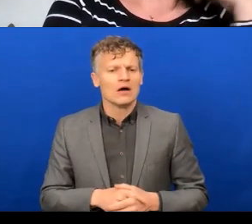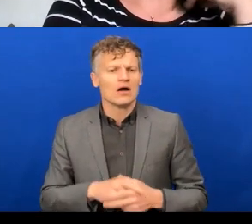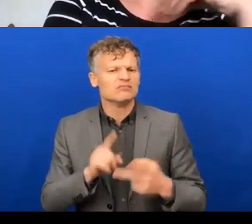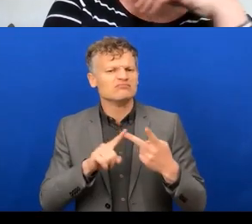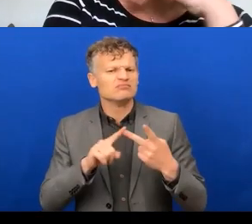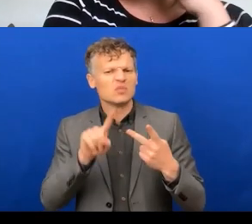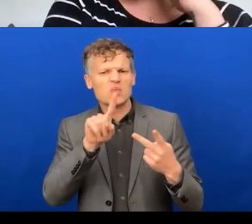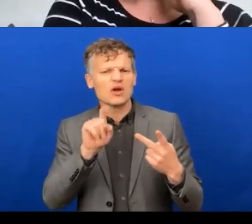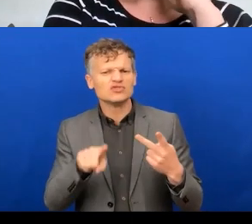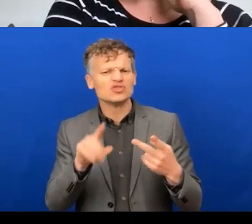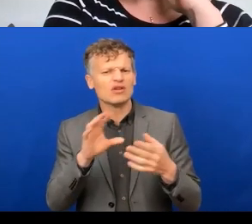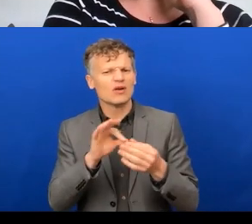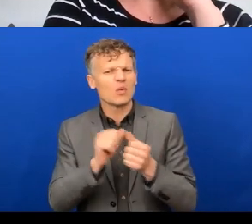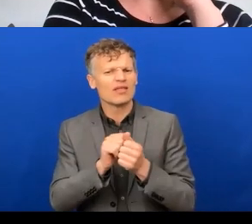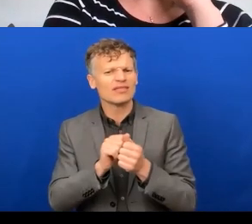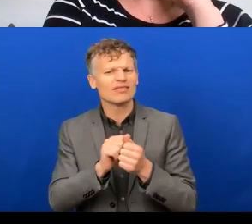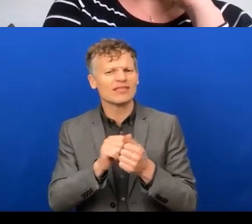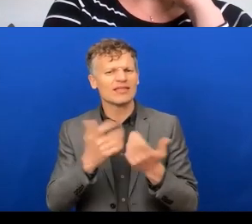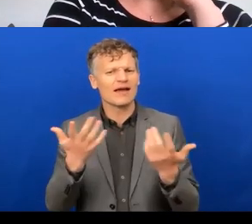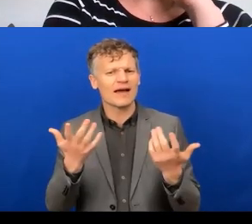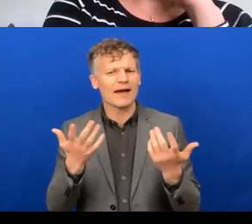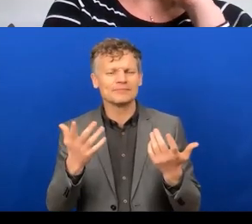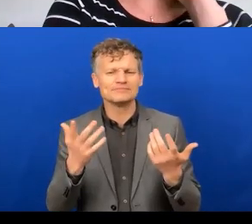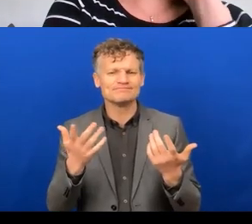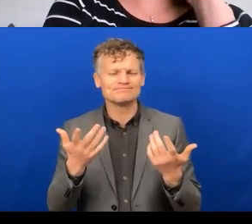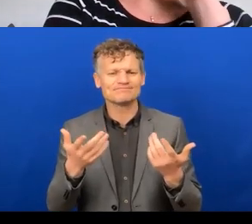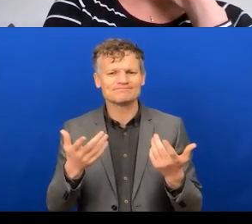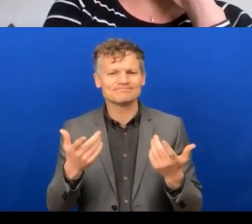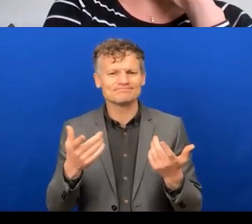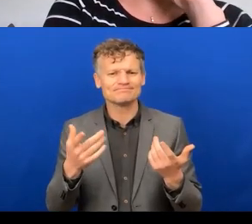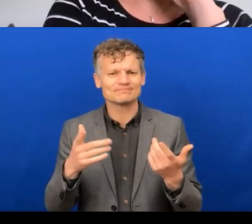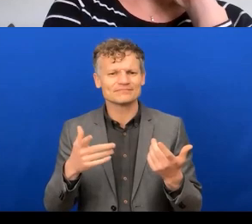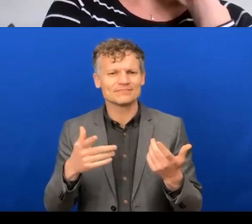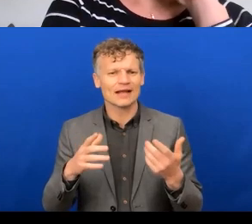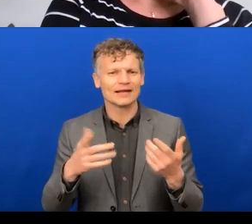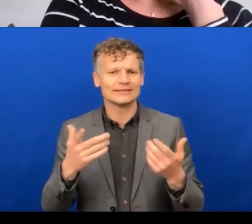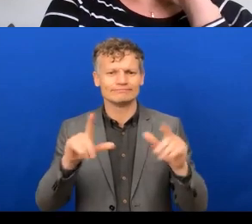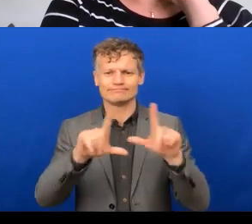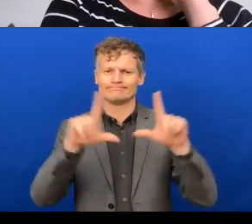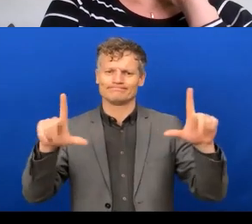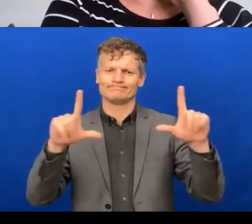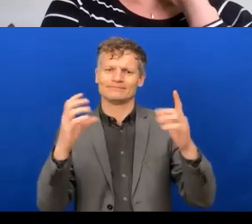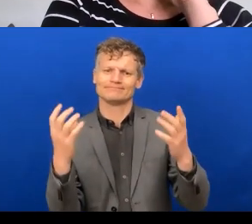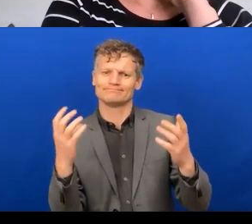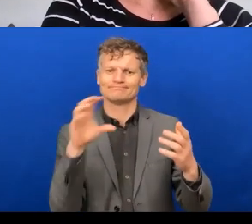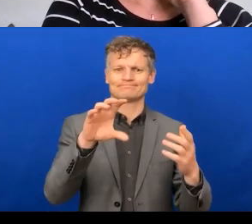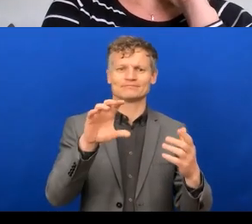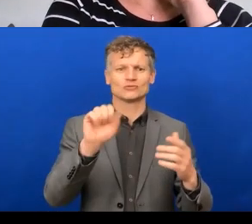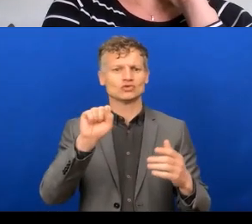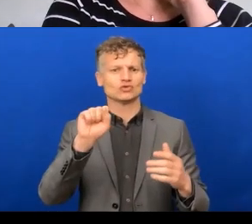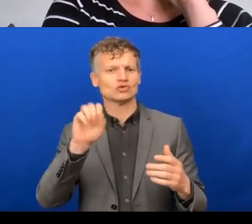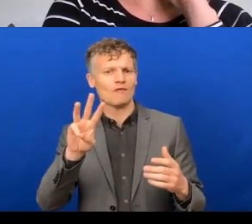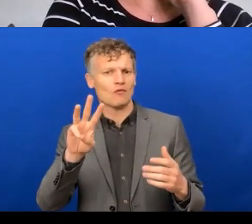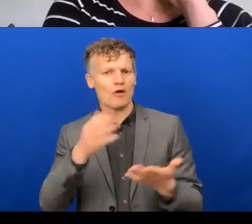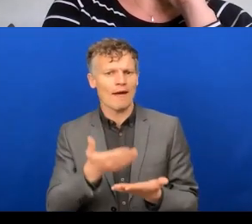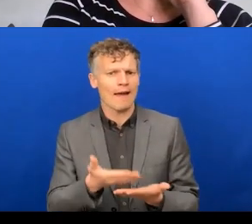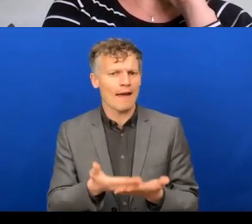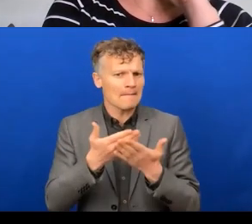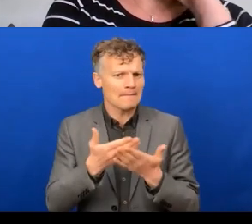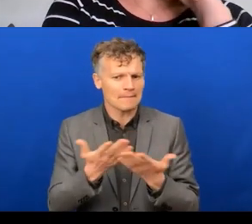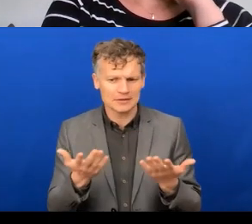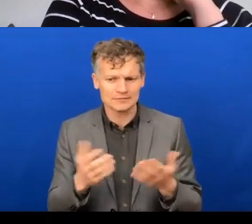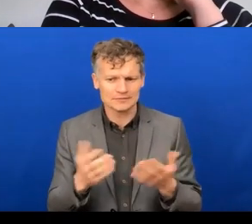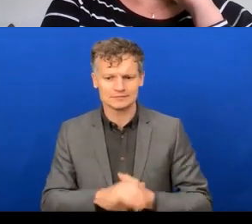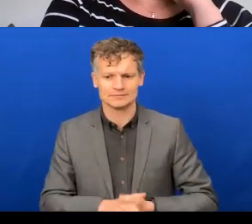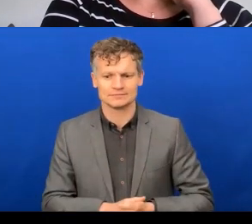how has that really, how can we leverage the changes in the workplace resulting from